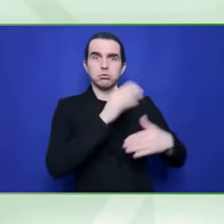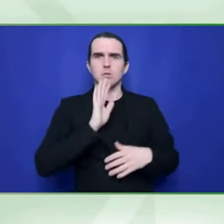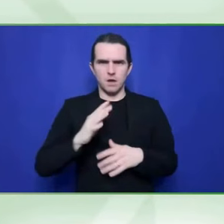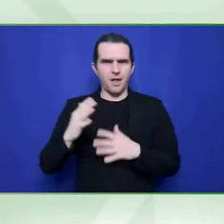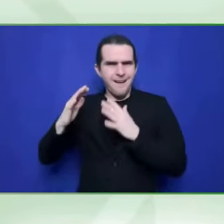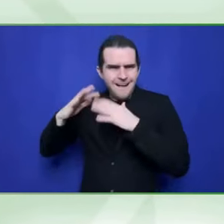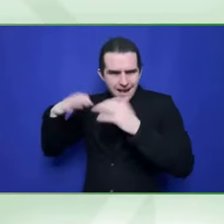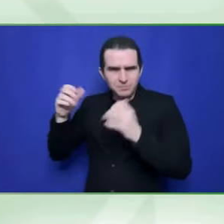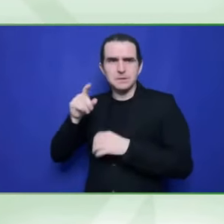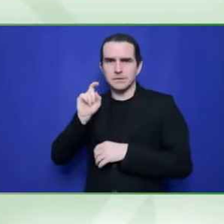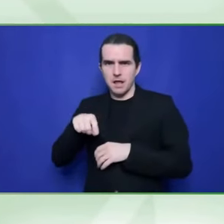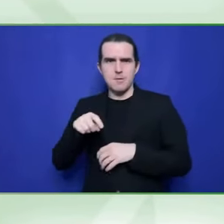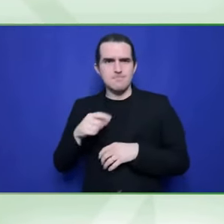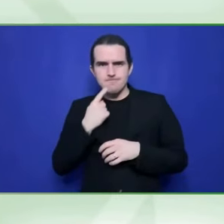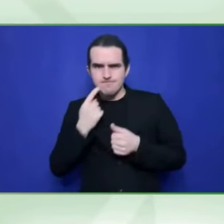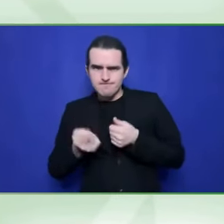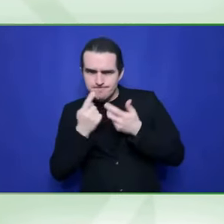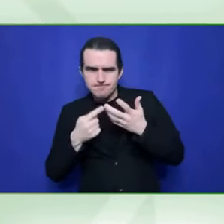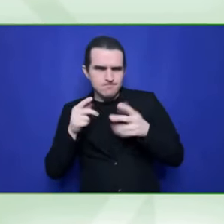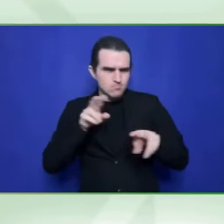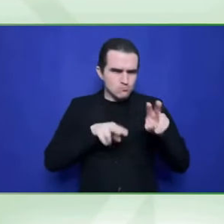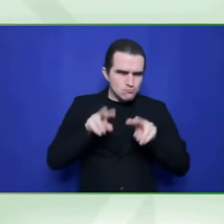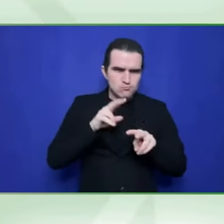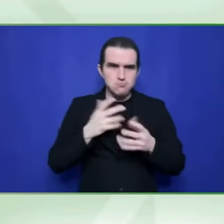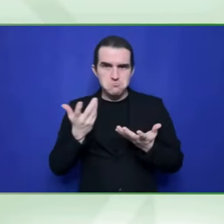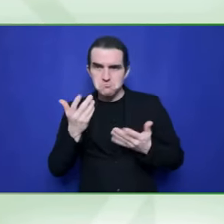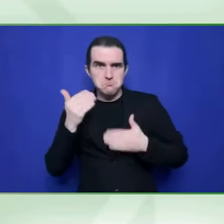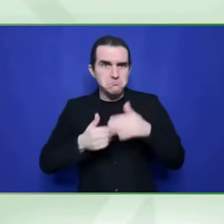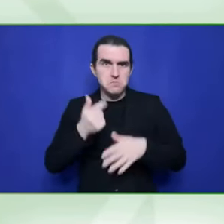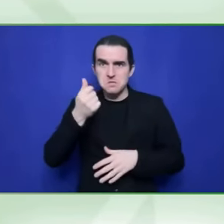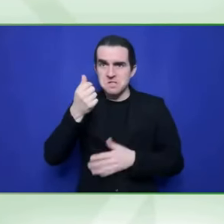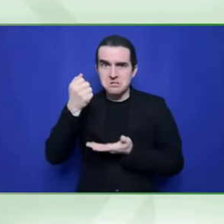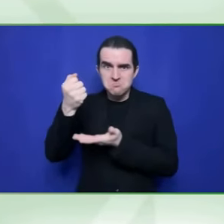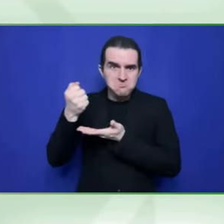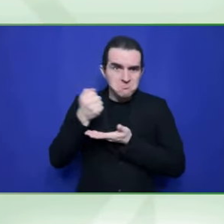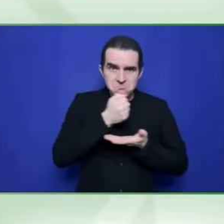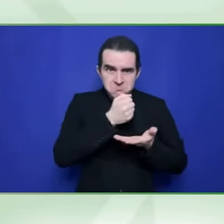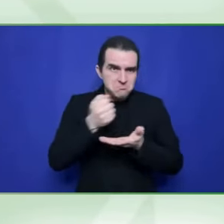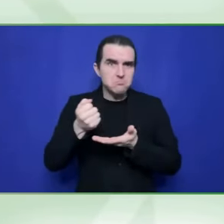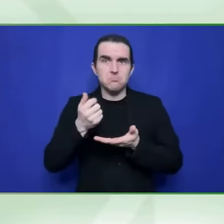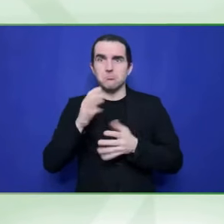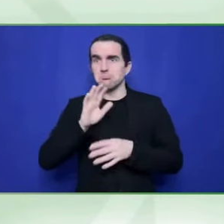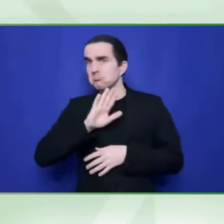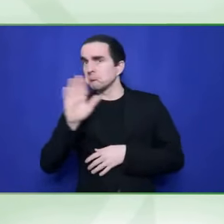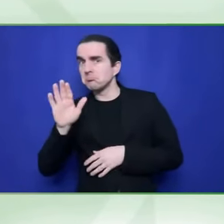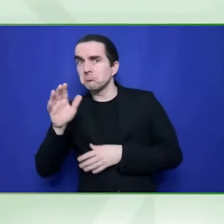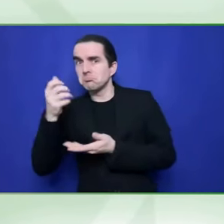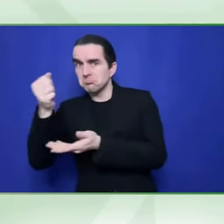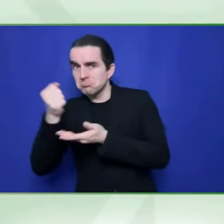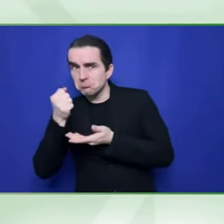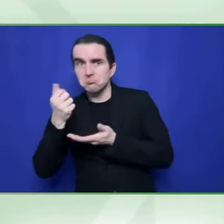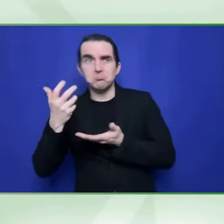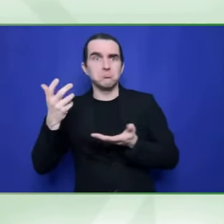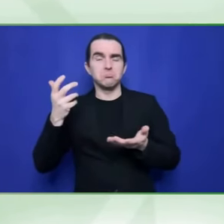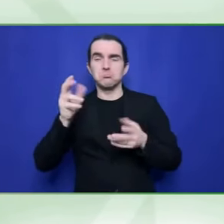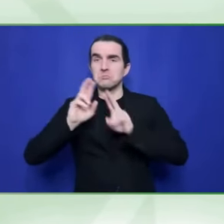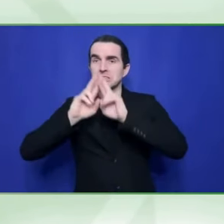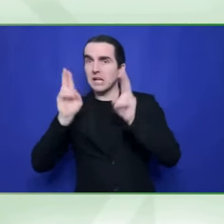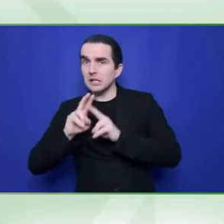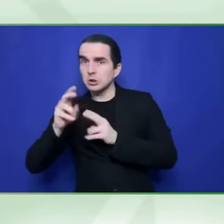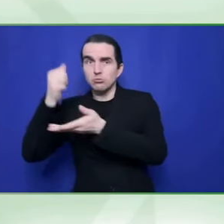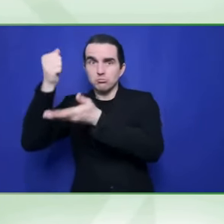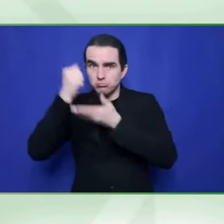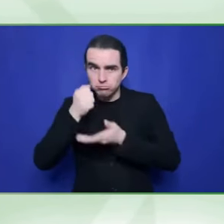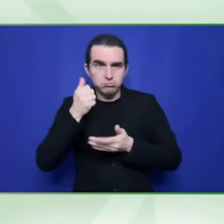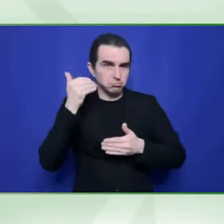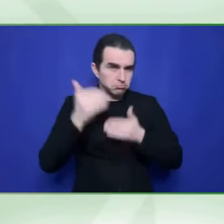benefiting those people who need this accessible society that we need to create through the SDGs. Thank you. I know it's a bit of a mouthful,